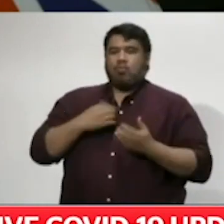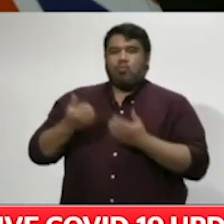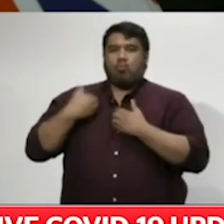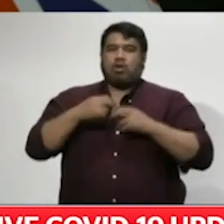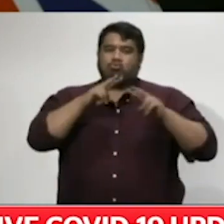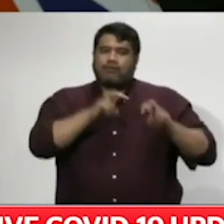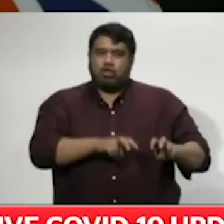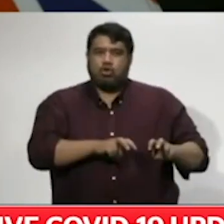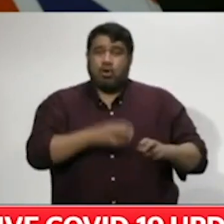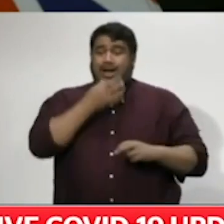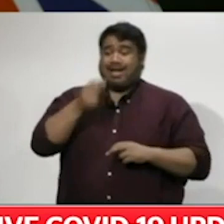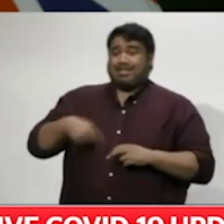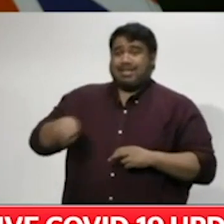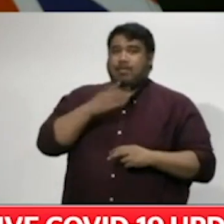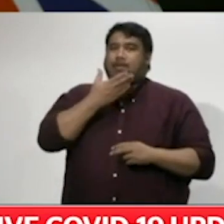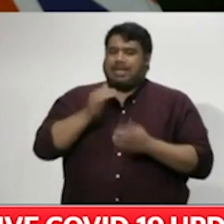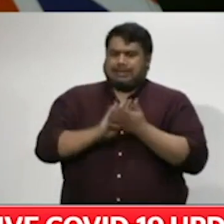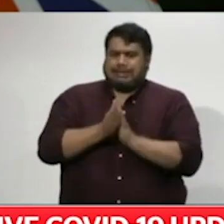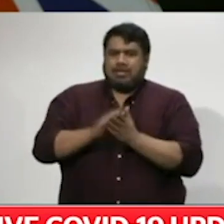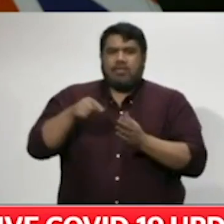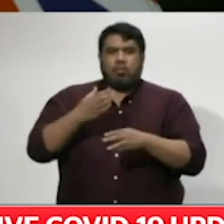to be completed as soon as possible this week.